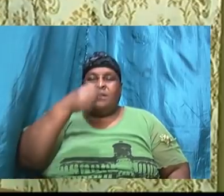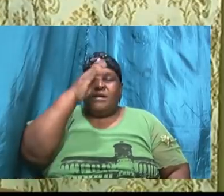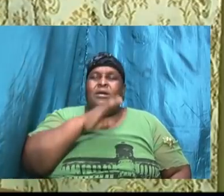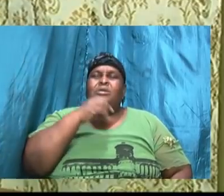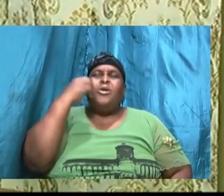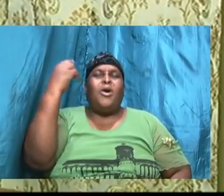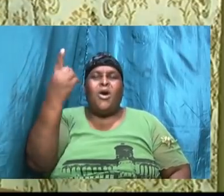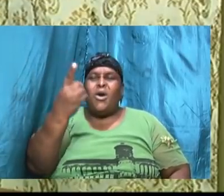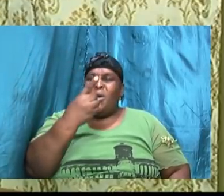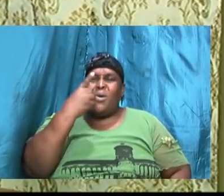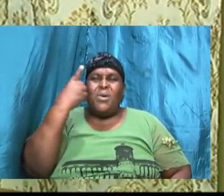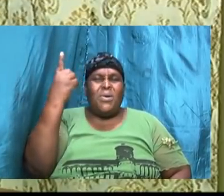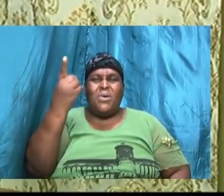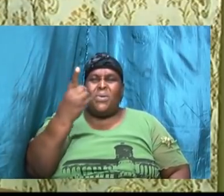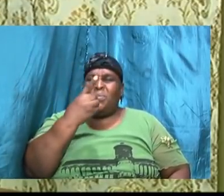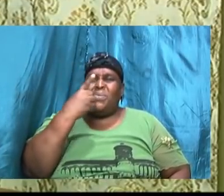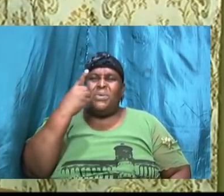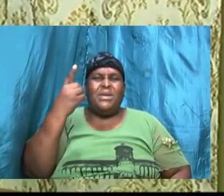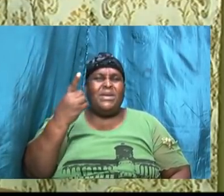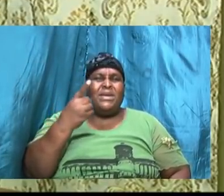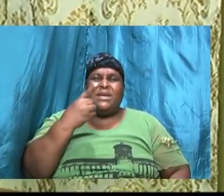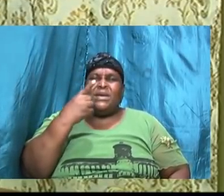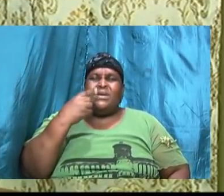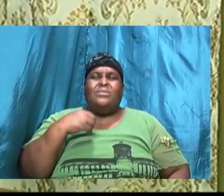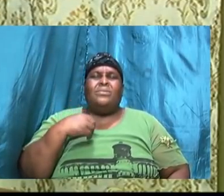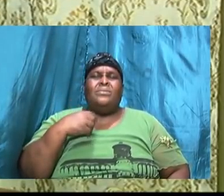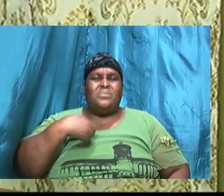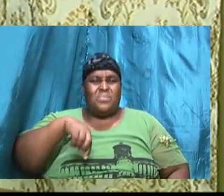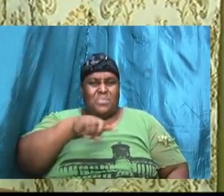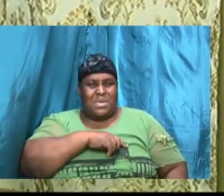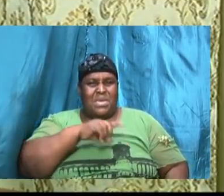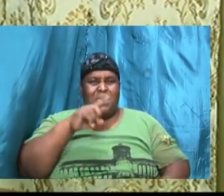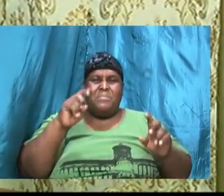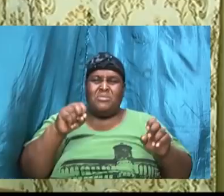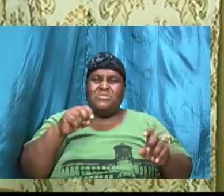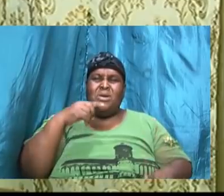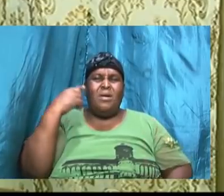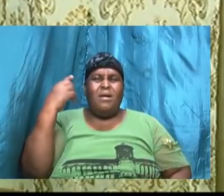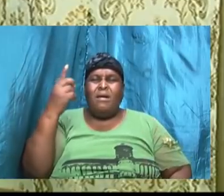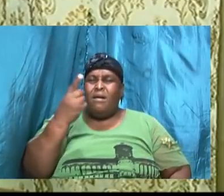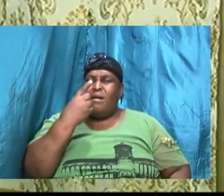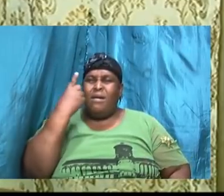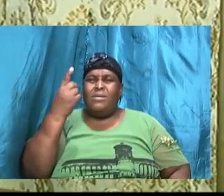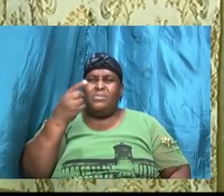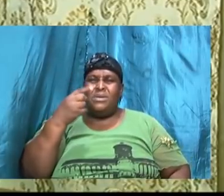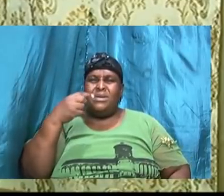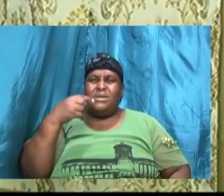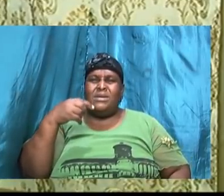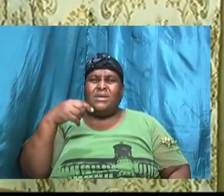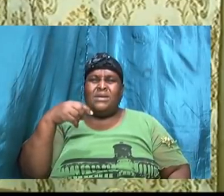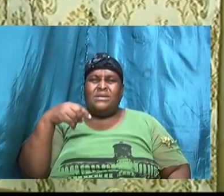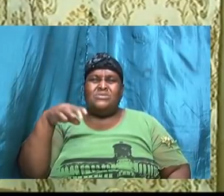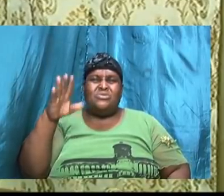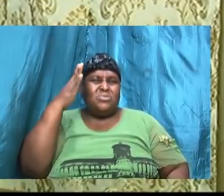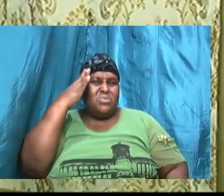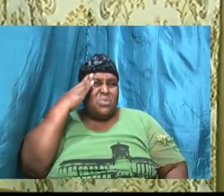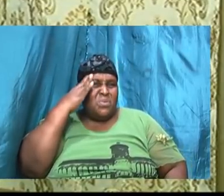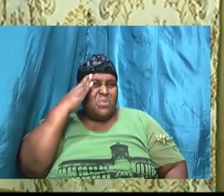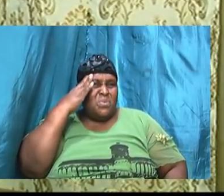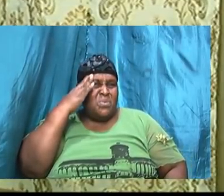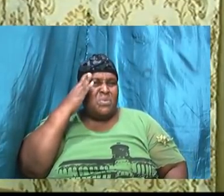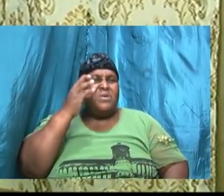seek to know God's will for our life so as I was saying to us that Abraham